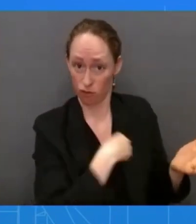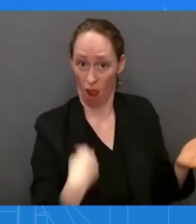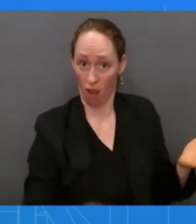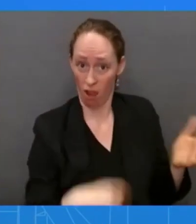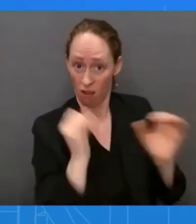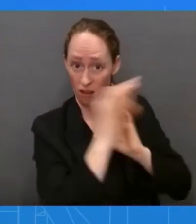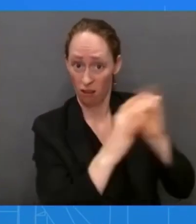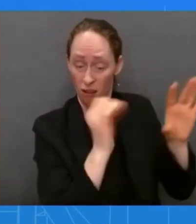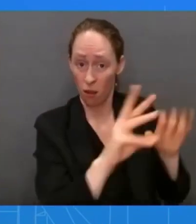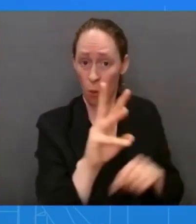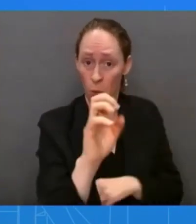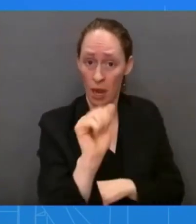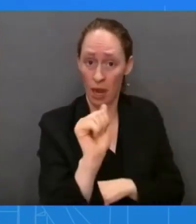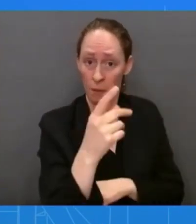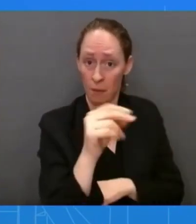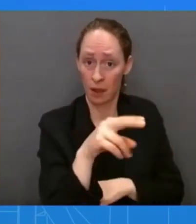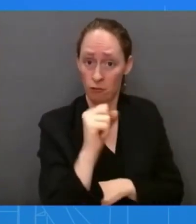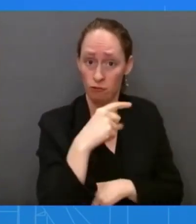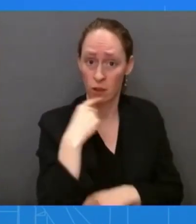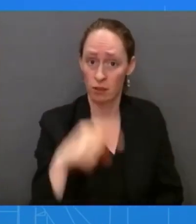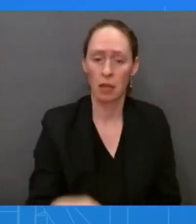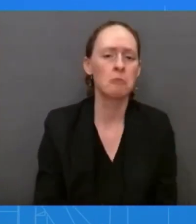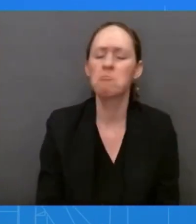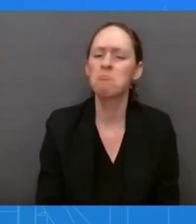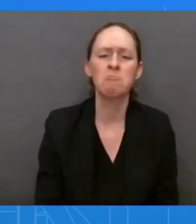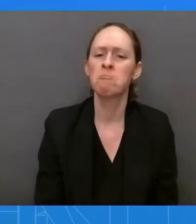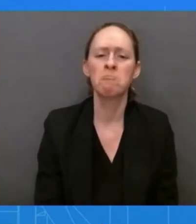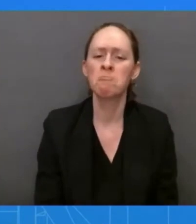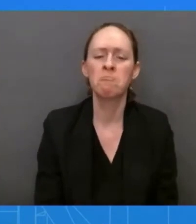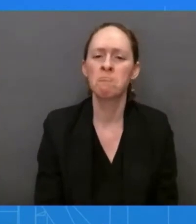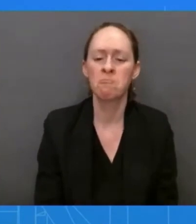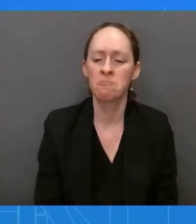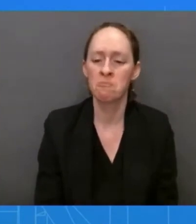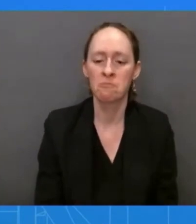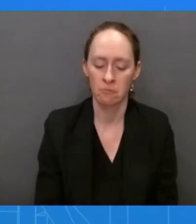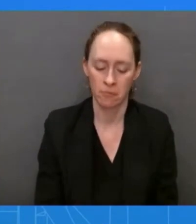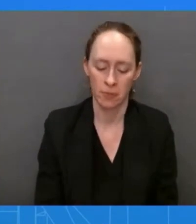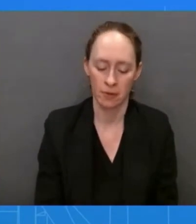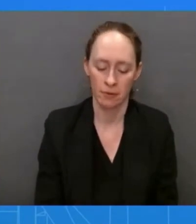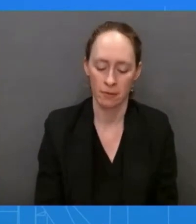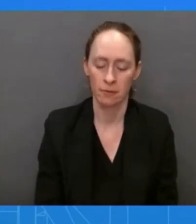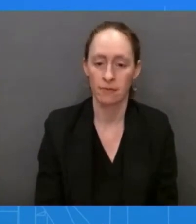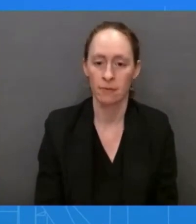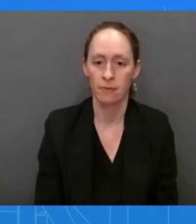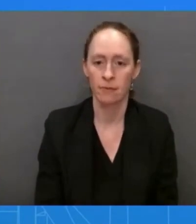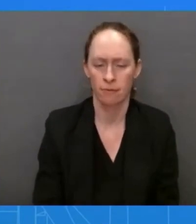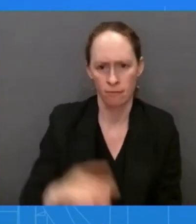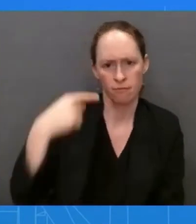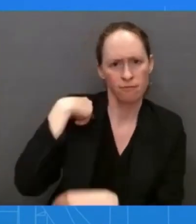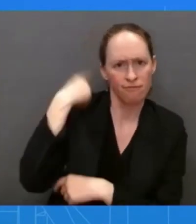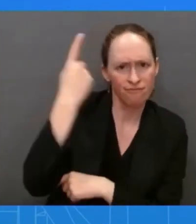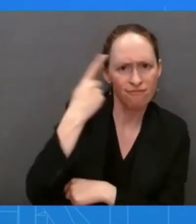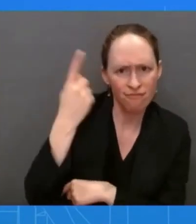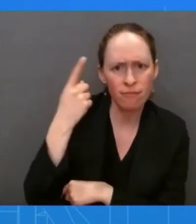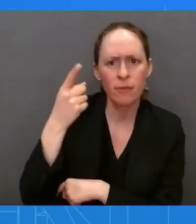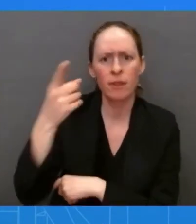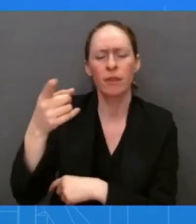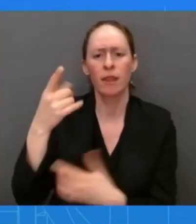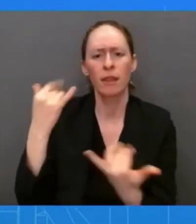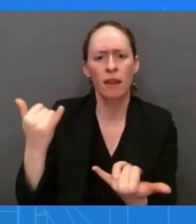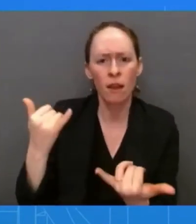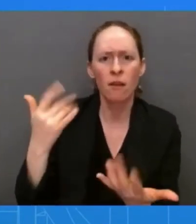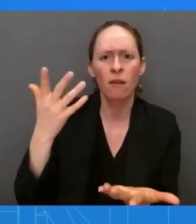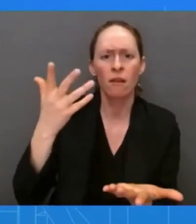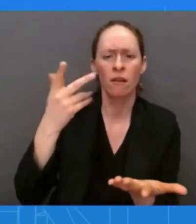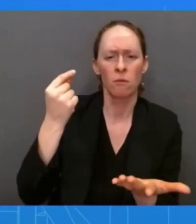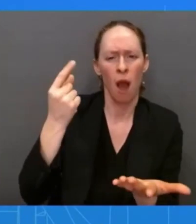Ukraine, what will President Biden's message be to the Prime Minister about sustaining support for Ukraine? And are there any